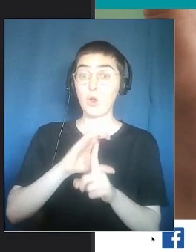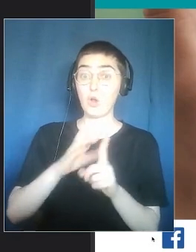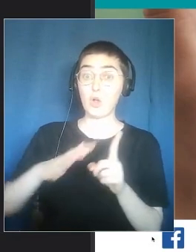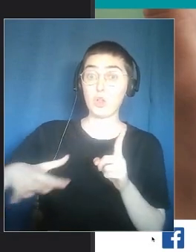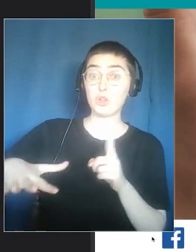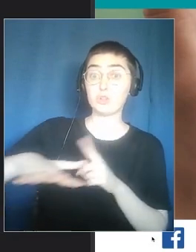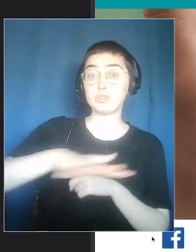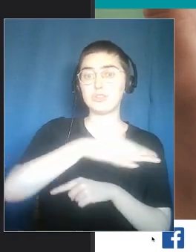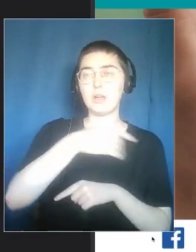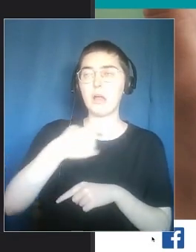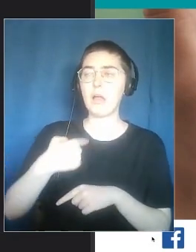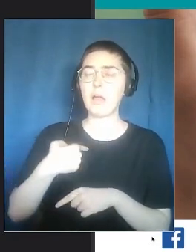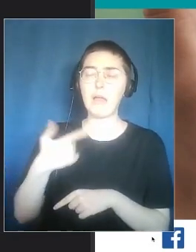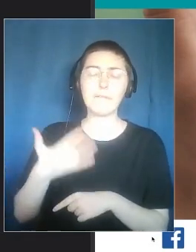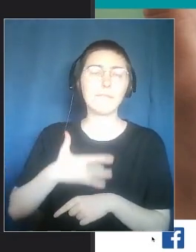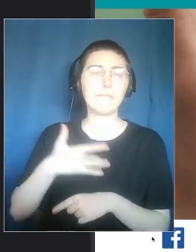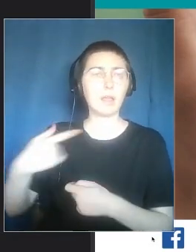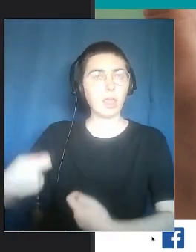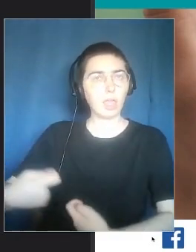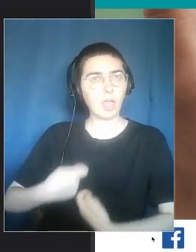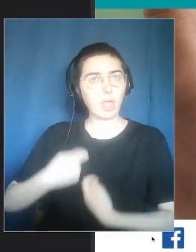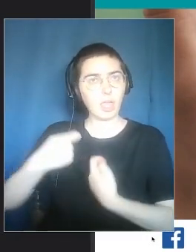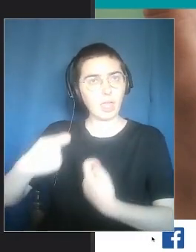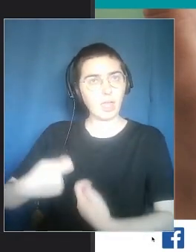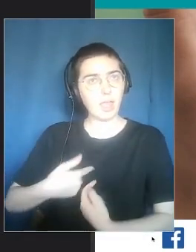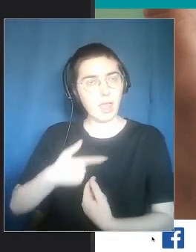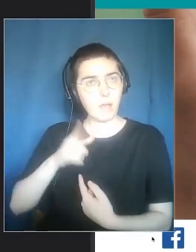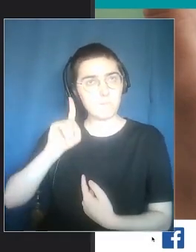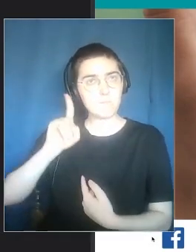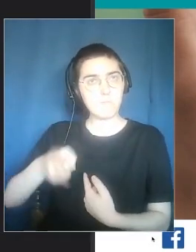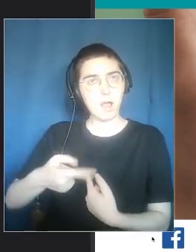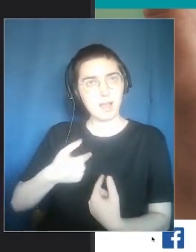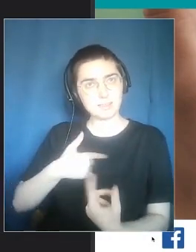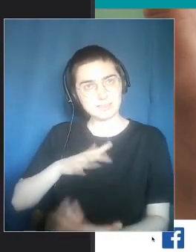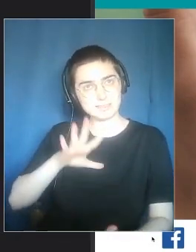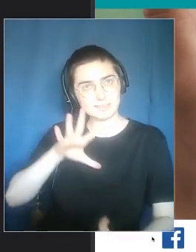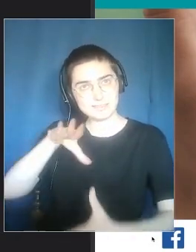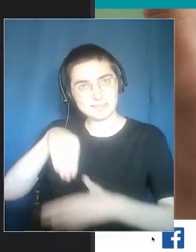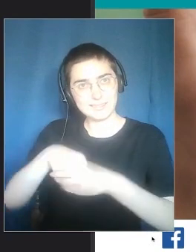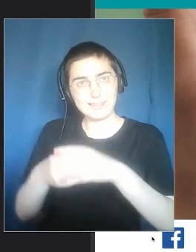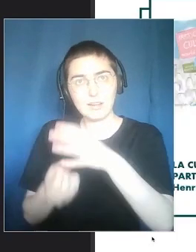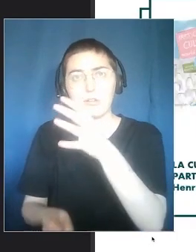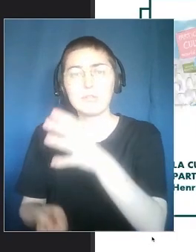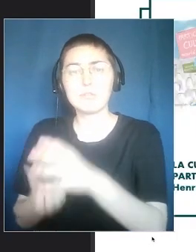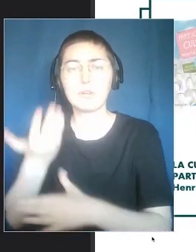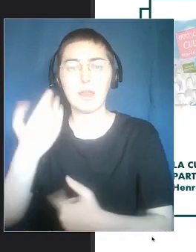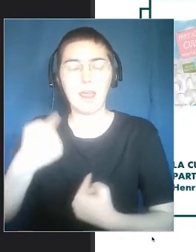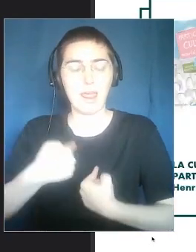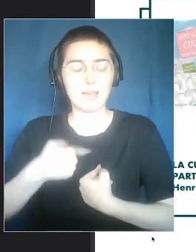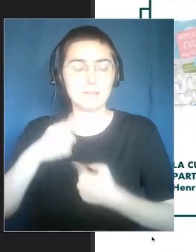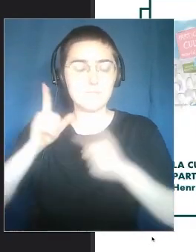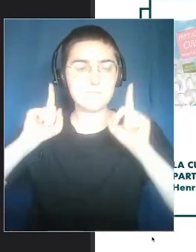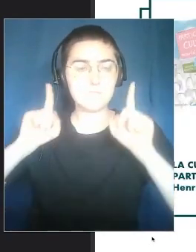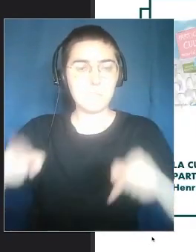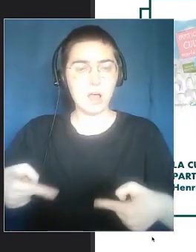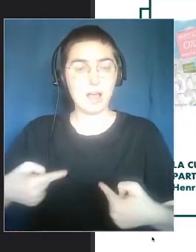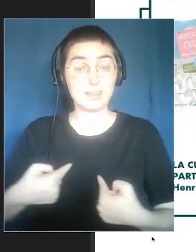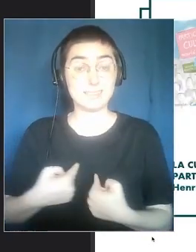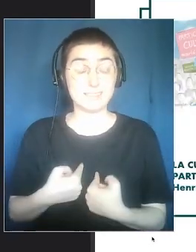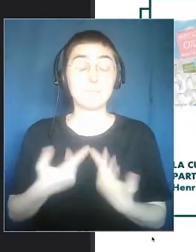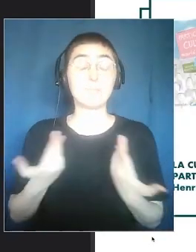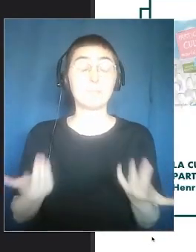culture makes you feel stimulated to participate in the creation of content.